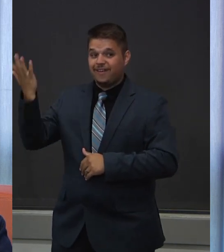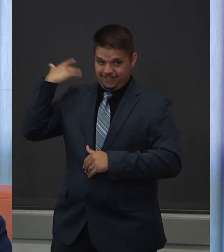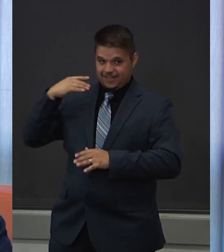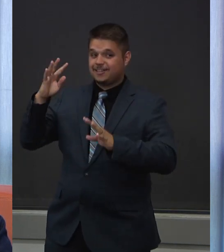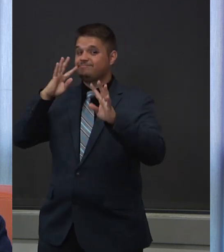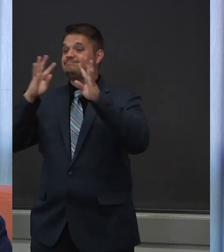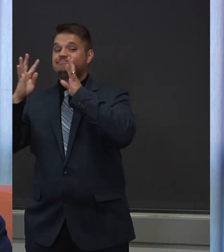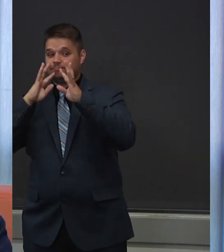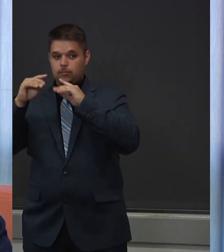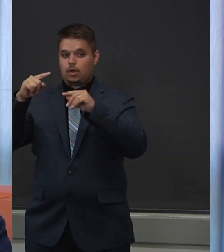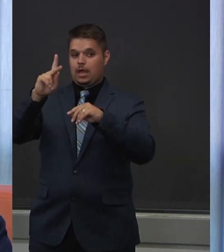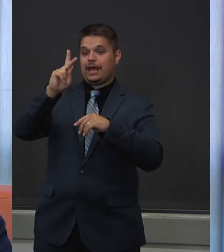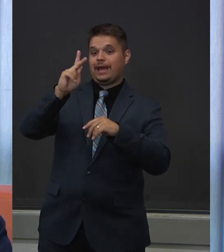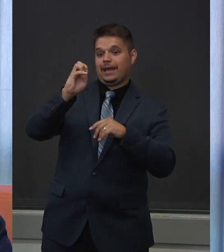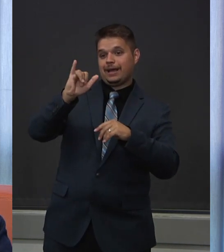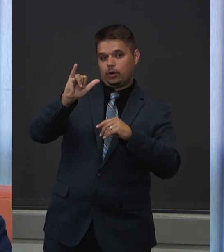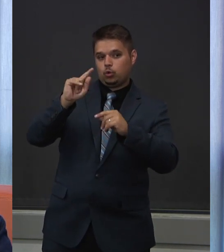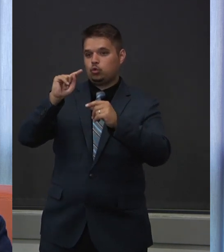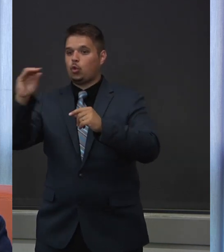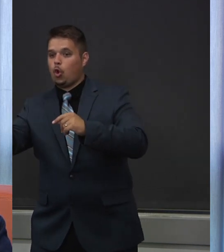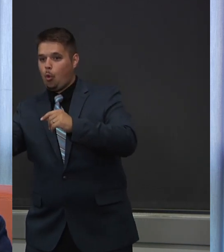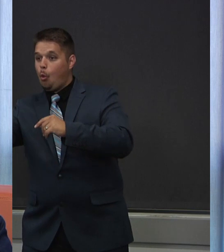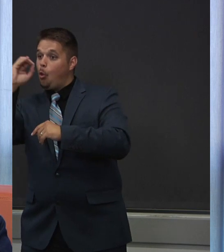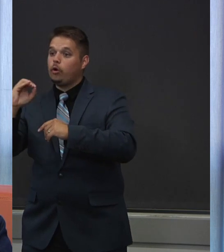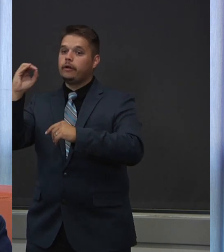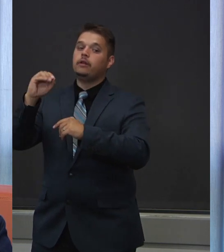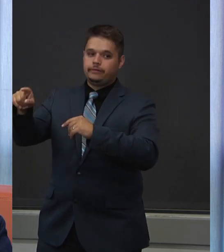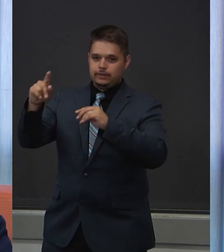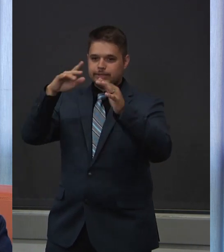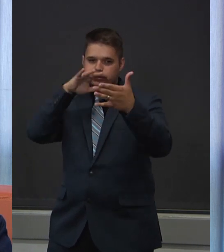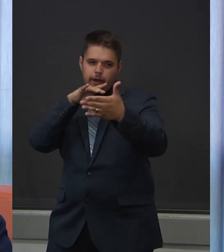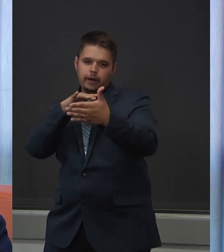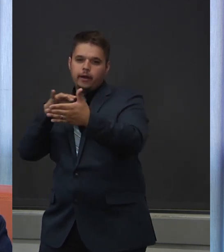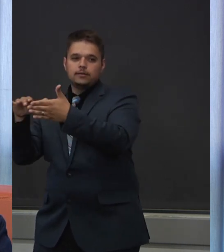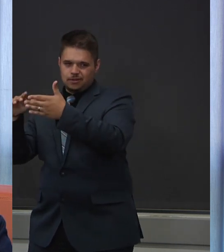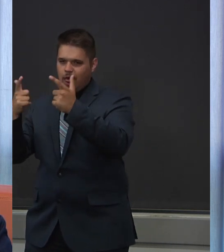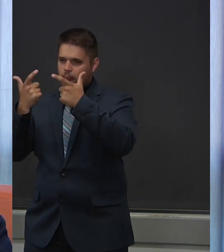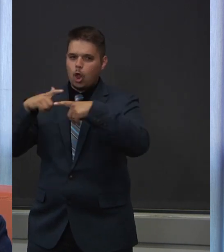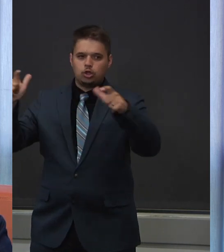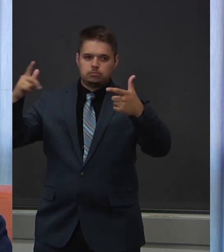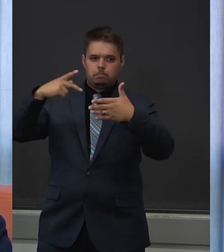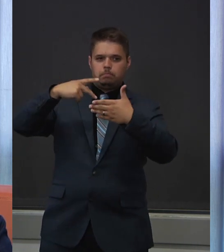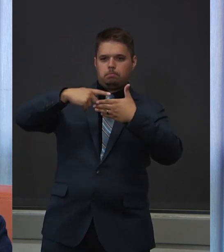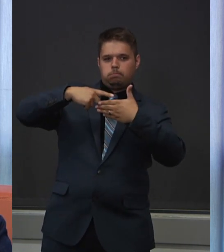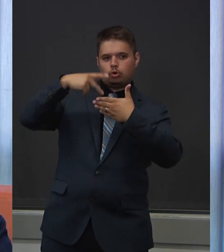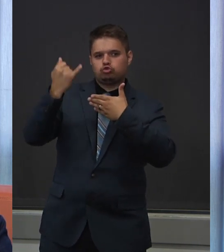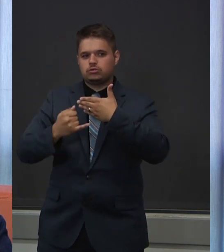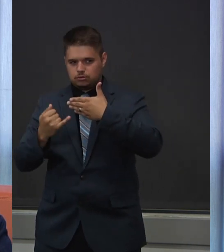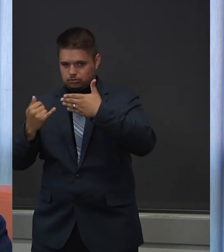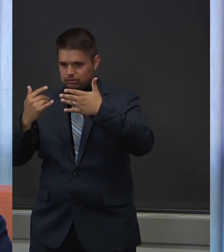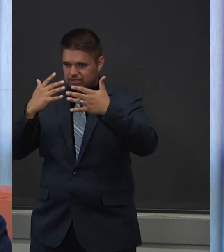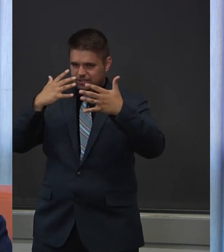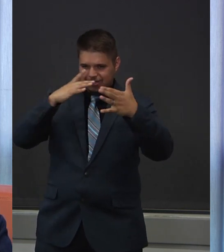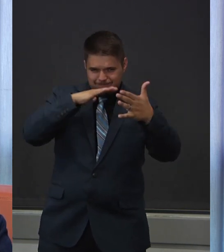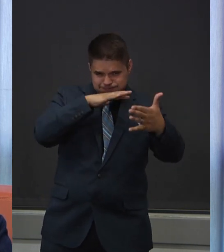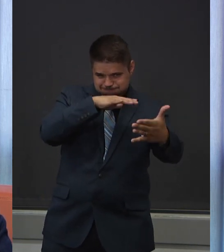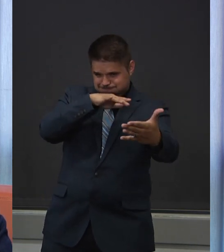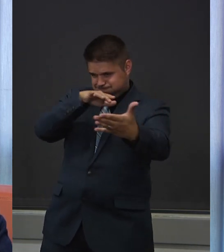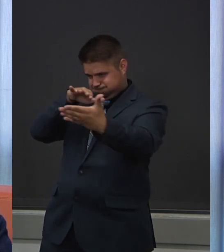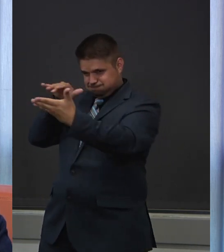yes, that that is a large population survey of Oregonians. And I believe that is already underway.